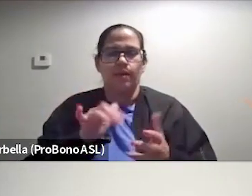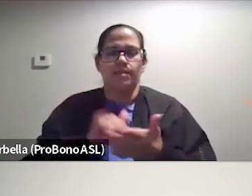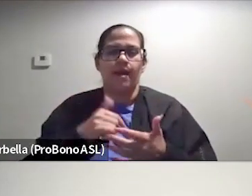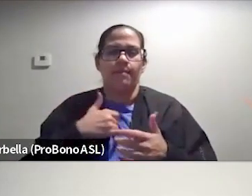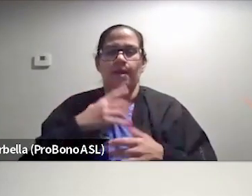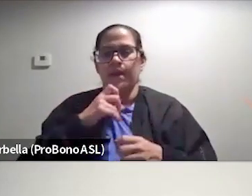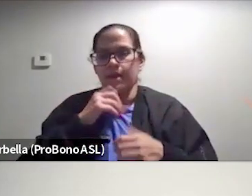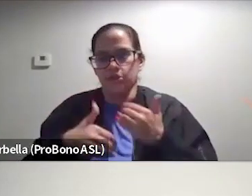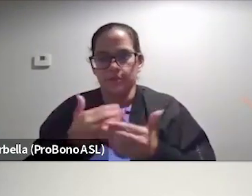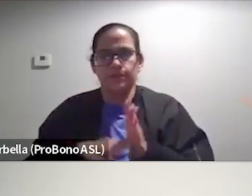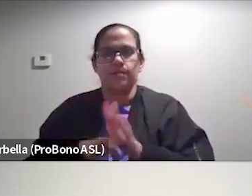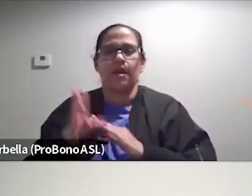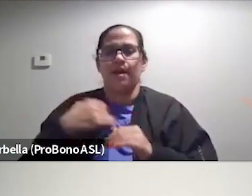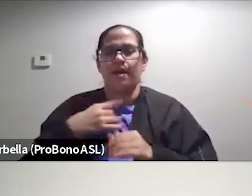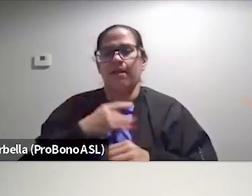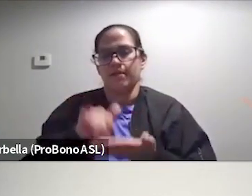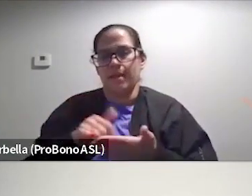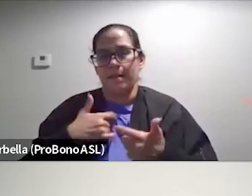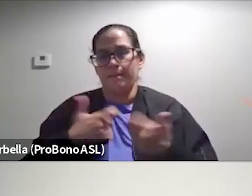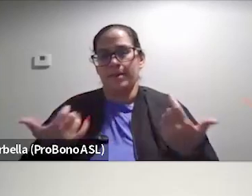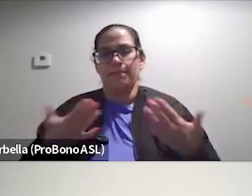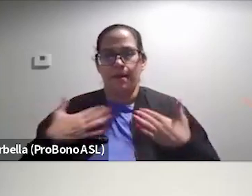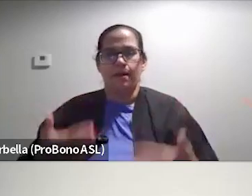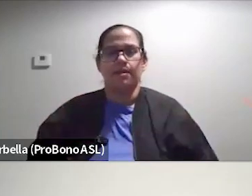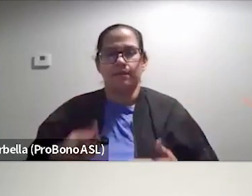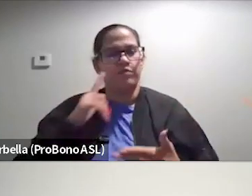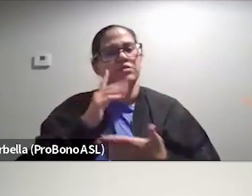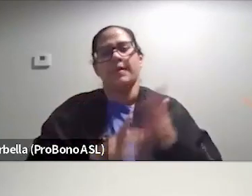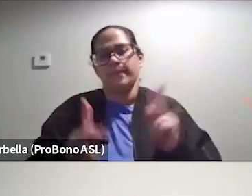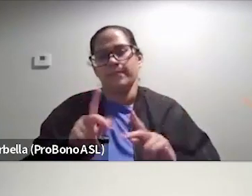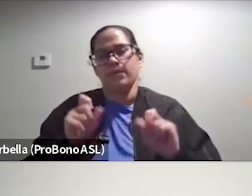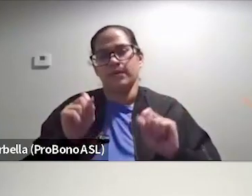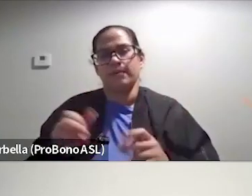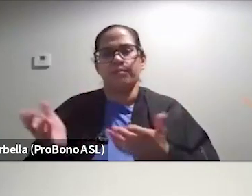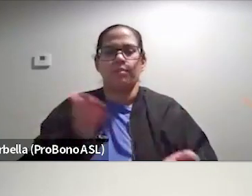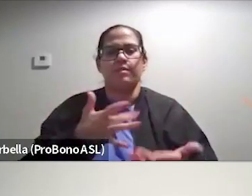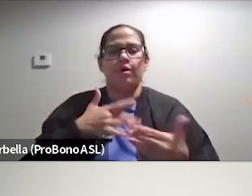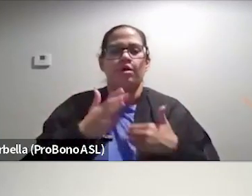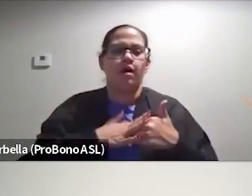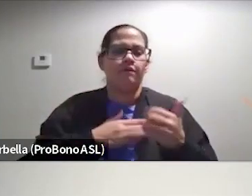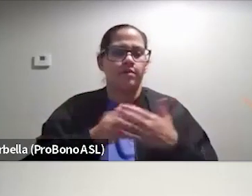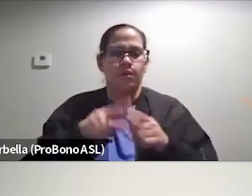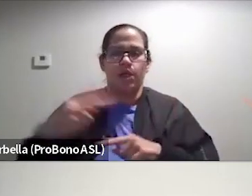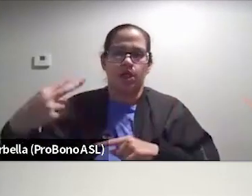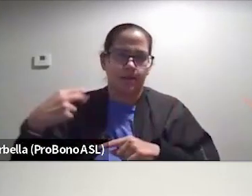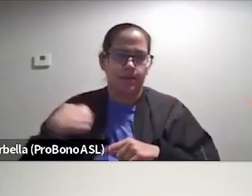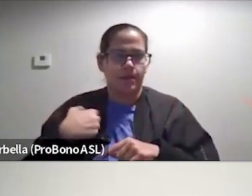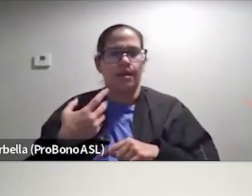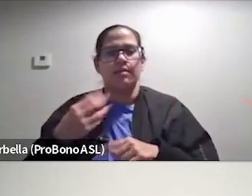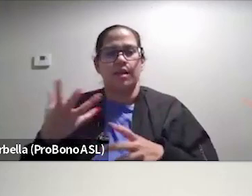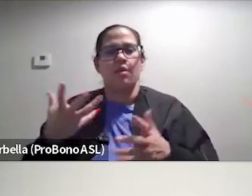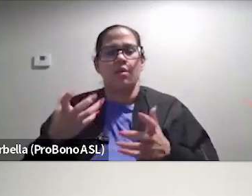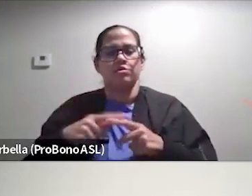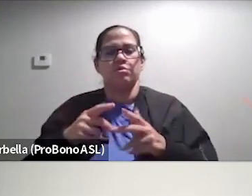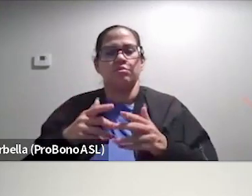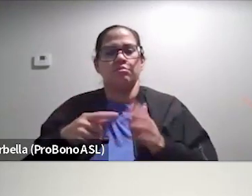I'm aging. And I like that my big body for some people can bring them comfort when they look at me and they, and they want to project